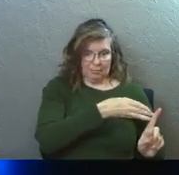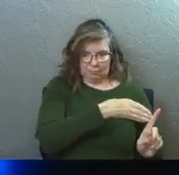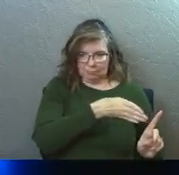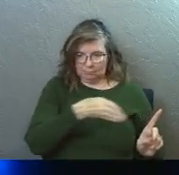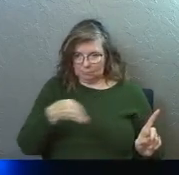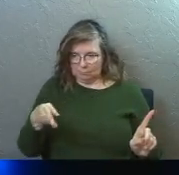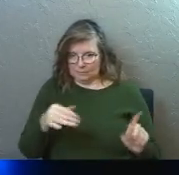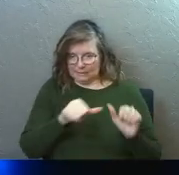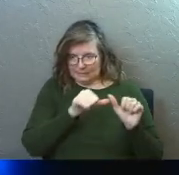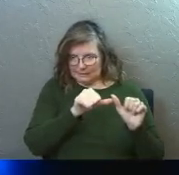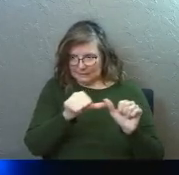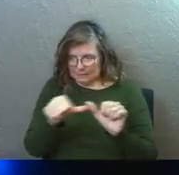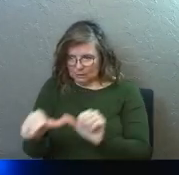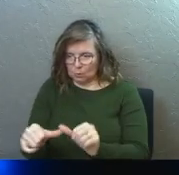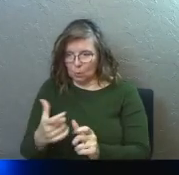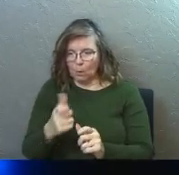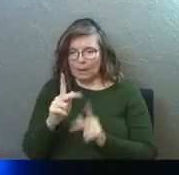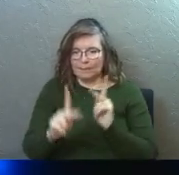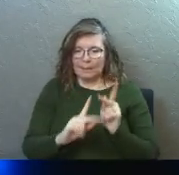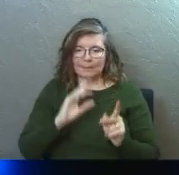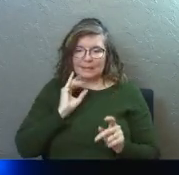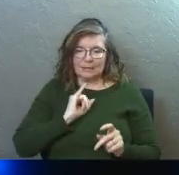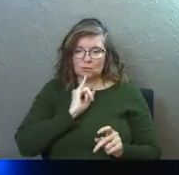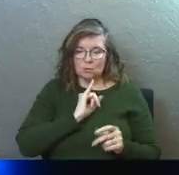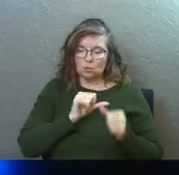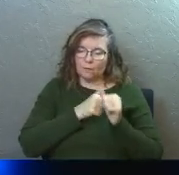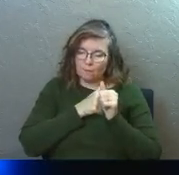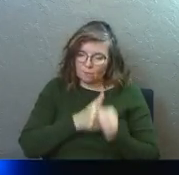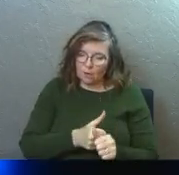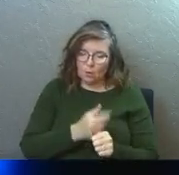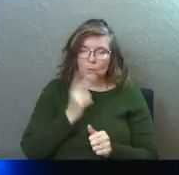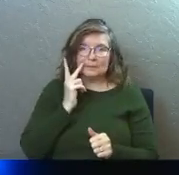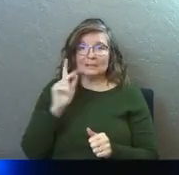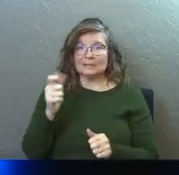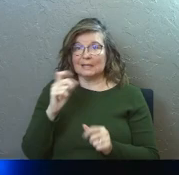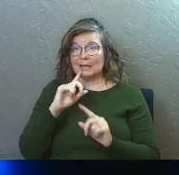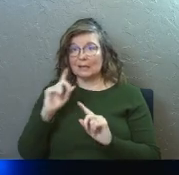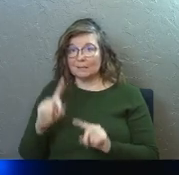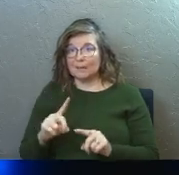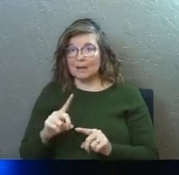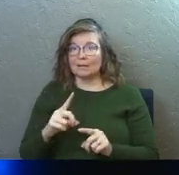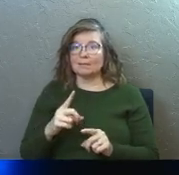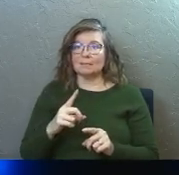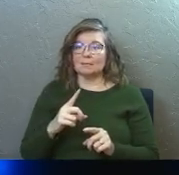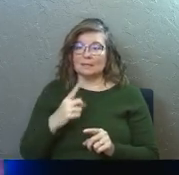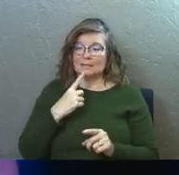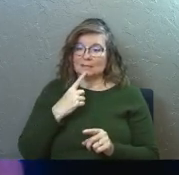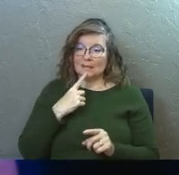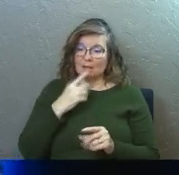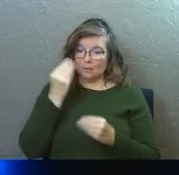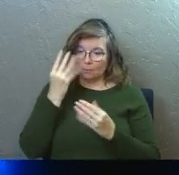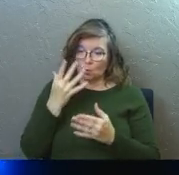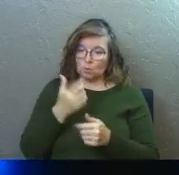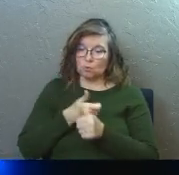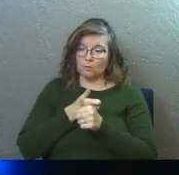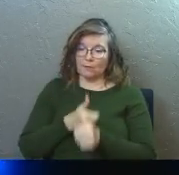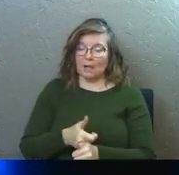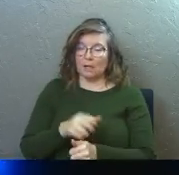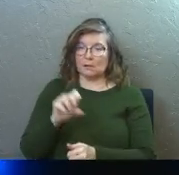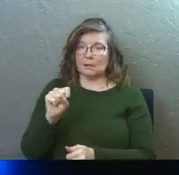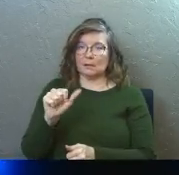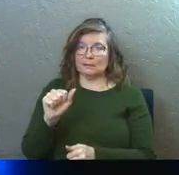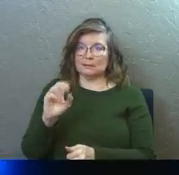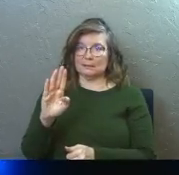and he wants his people, Israel, he wants his people to follow it. And we see in the Ten Commandments, God tells us to obey and follow the Sabbath, to